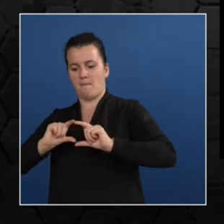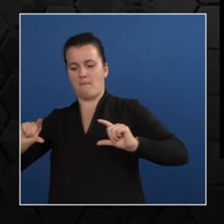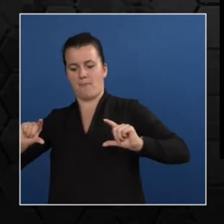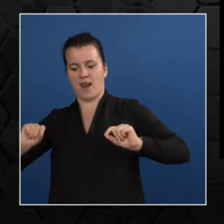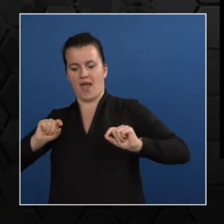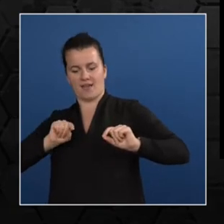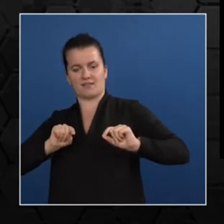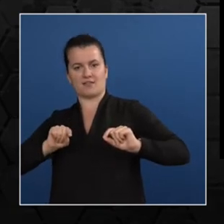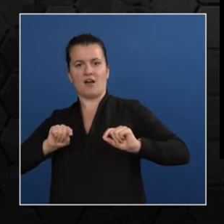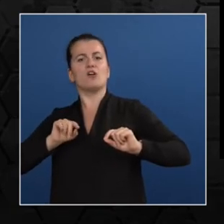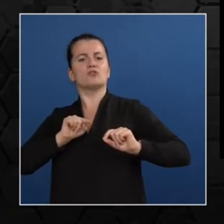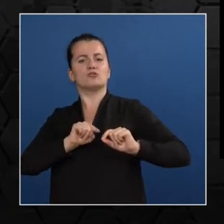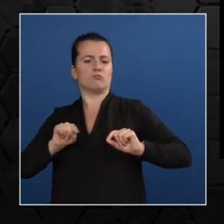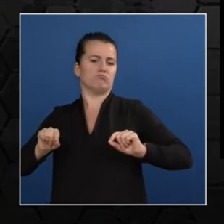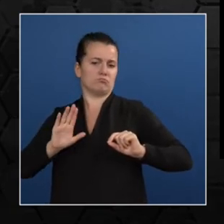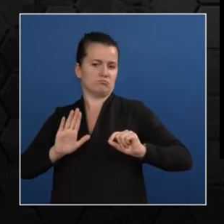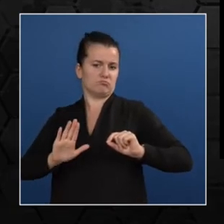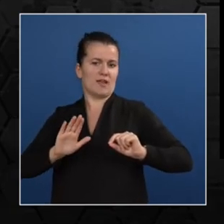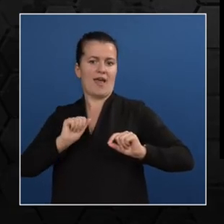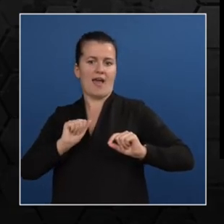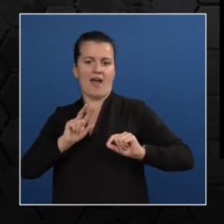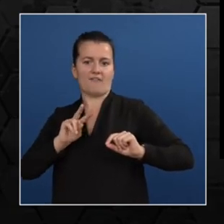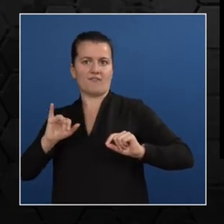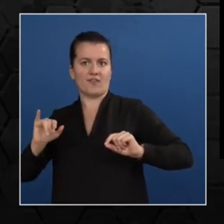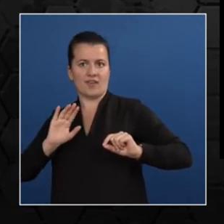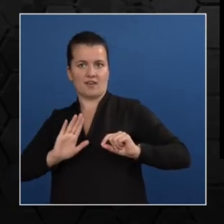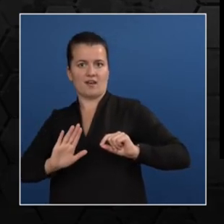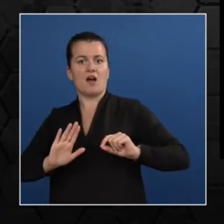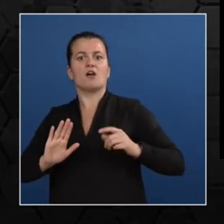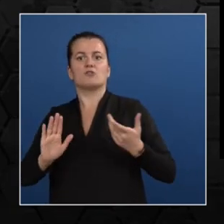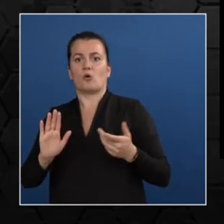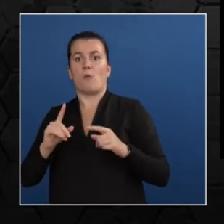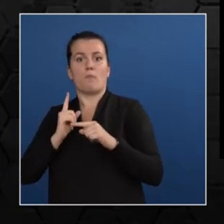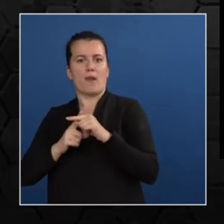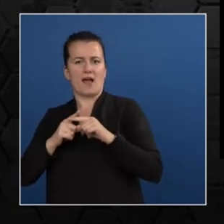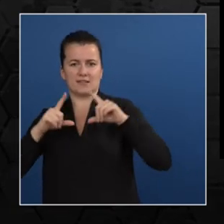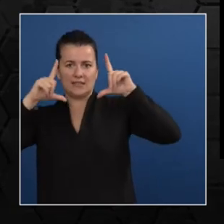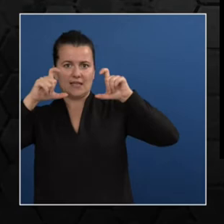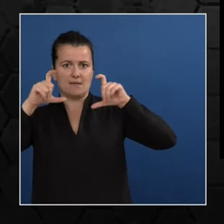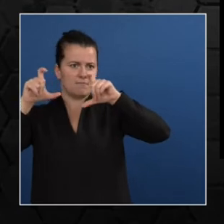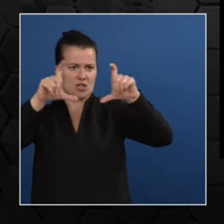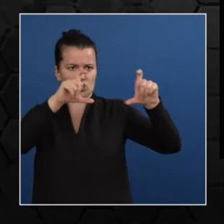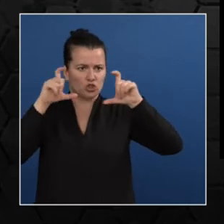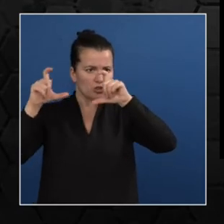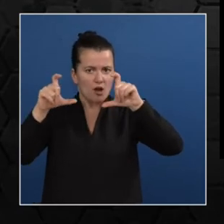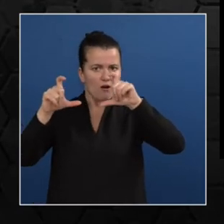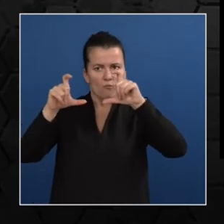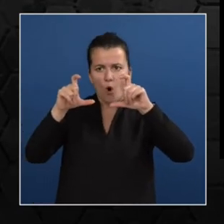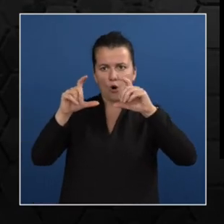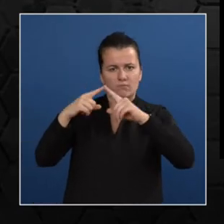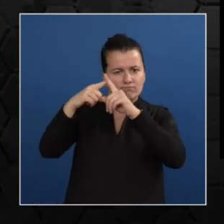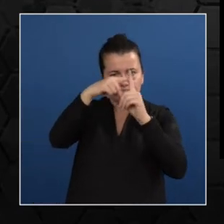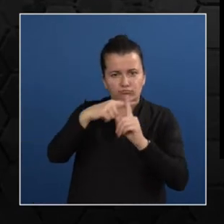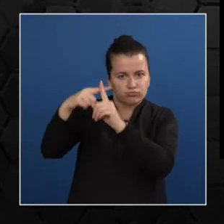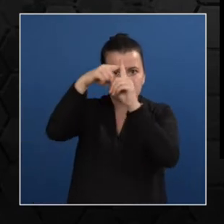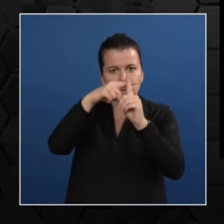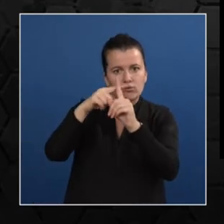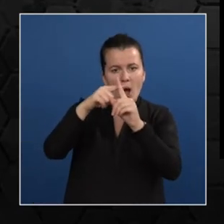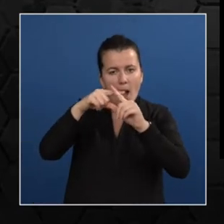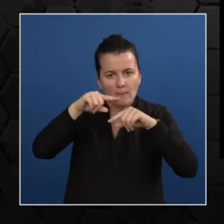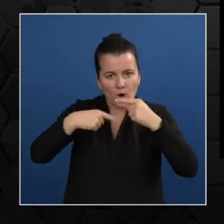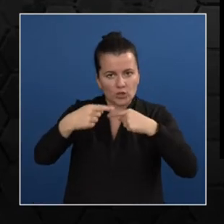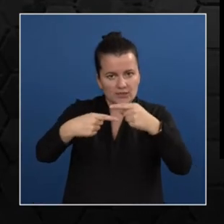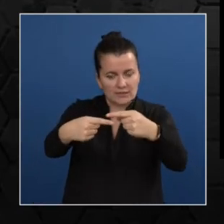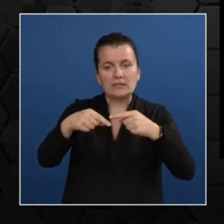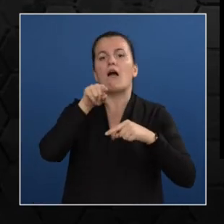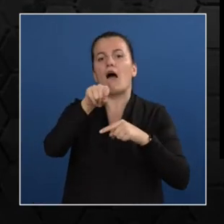frequency identification and image processing. So these techniques are used to identify vehicles and even the letters that are